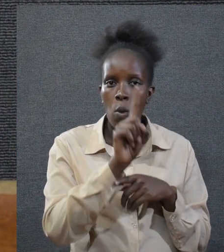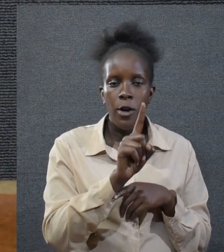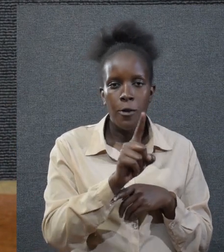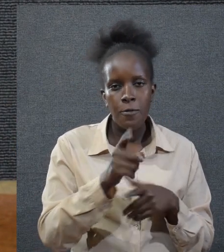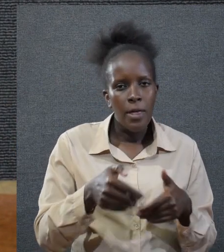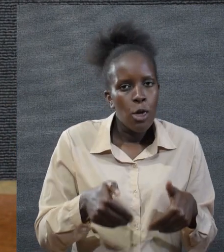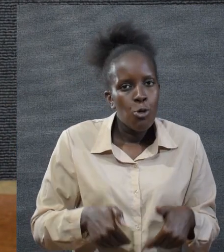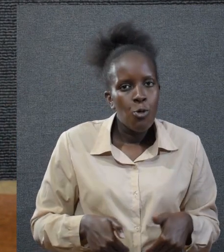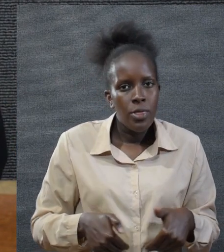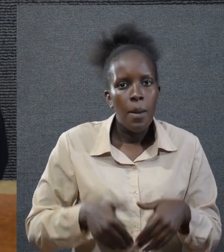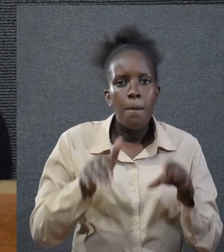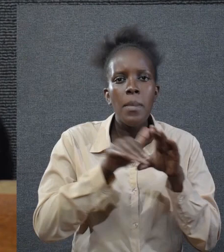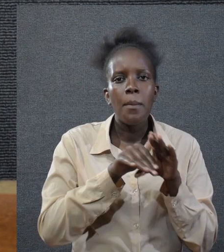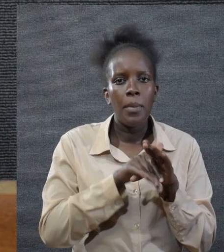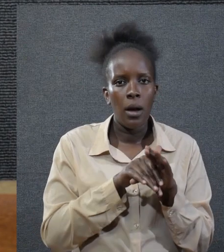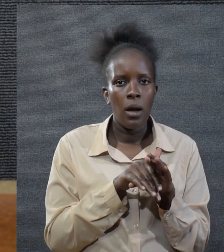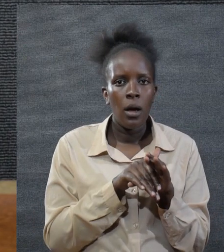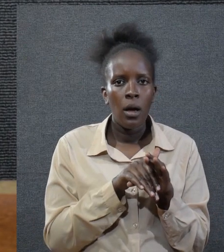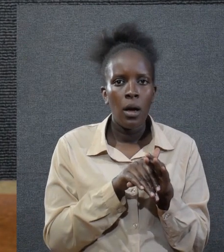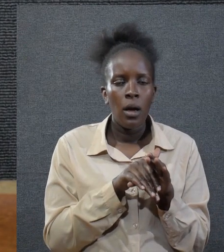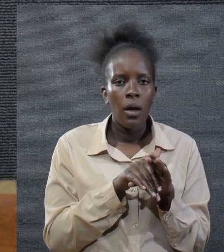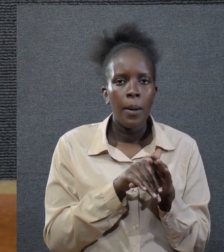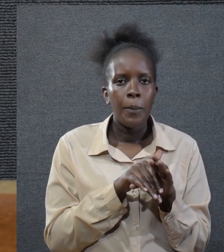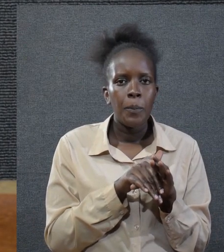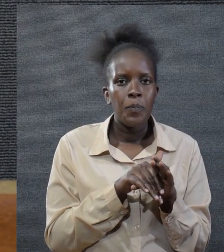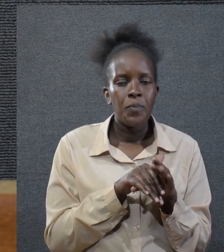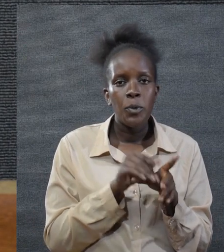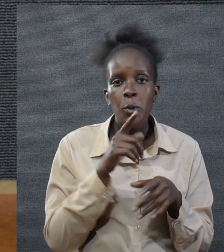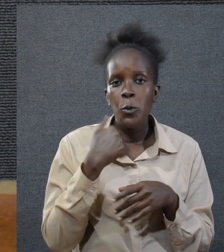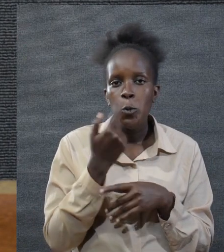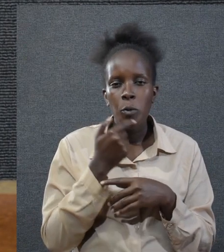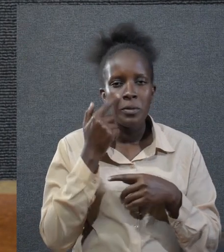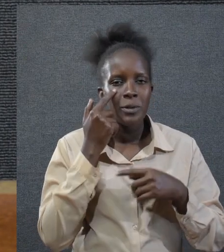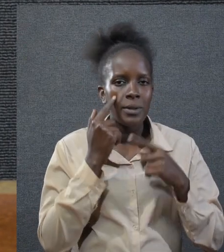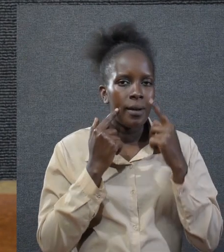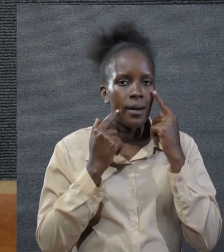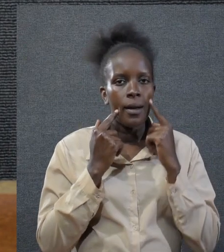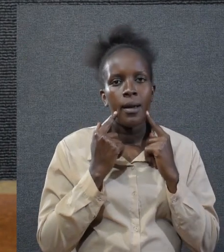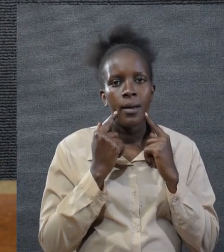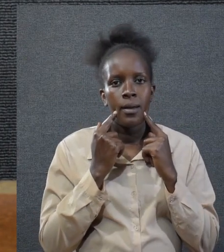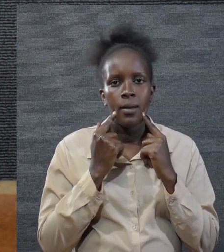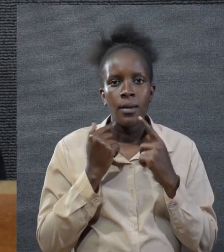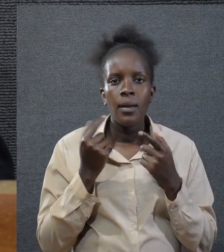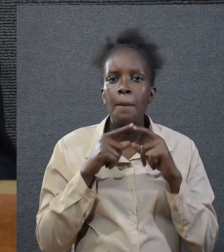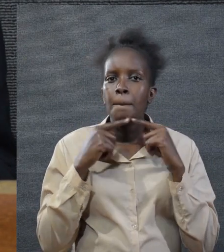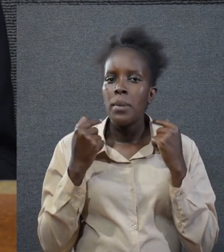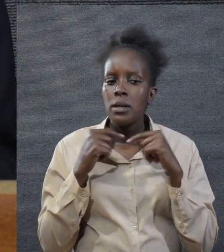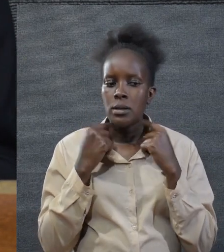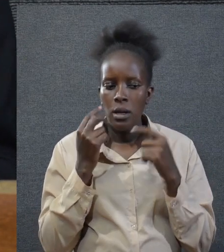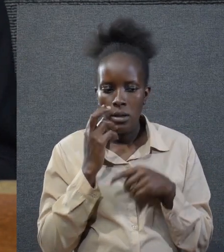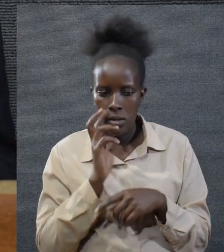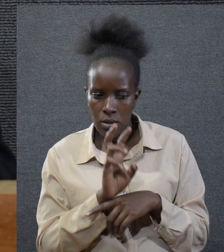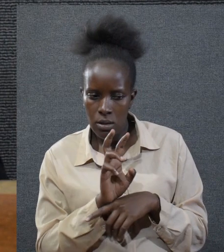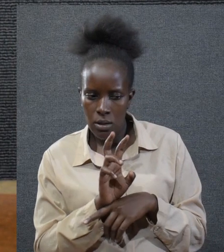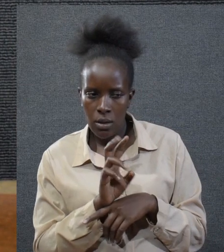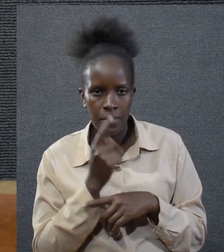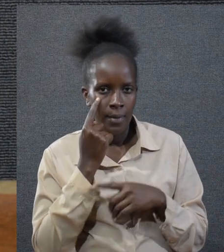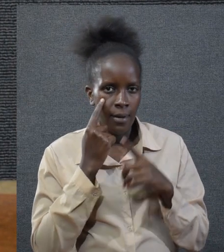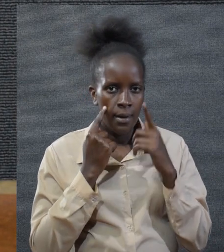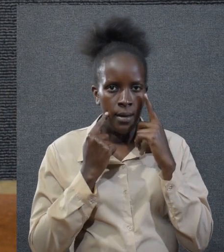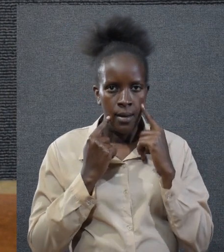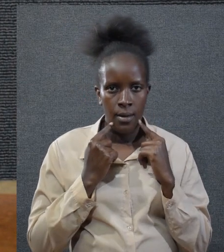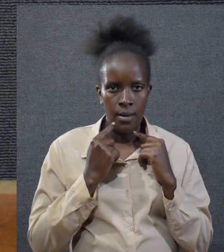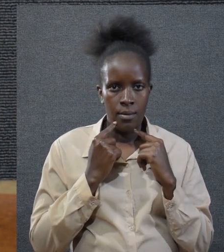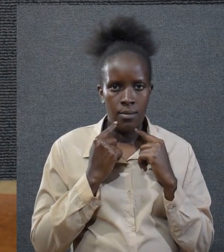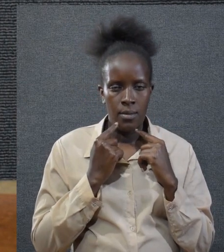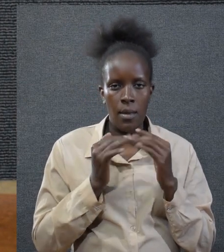of one of his teenage members who was crying. The pastor saw